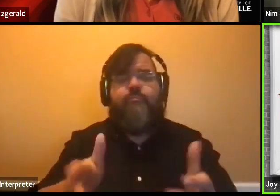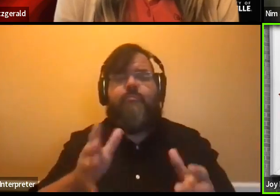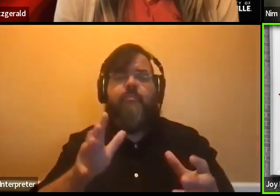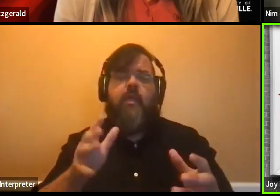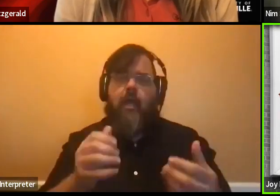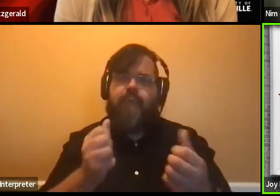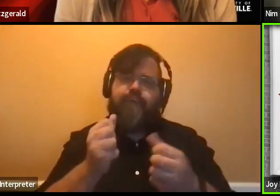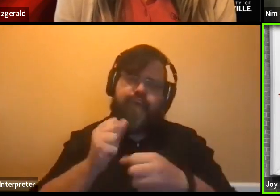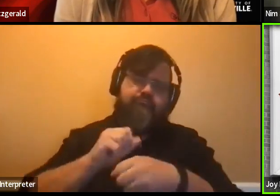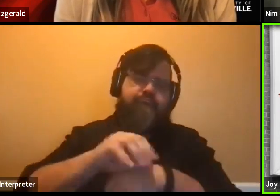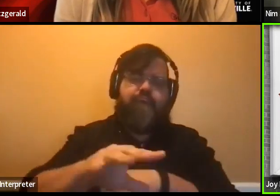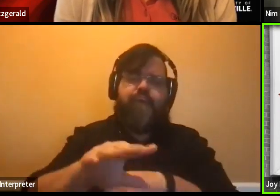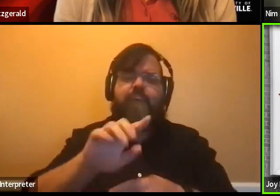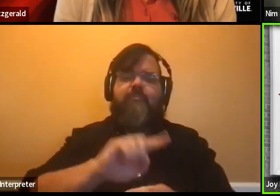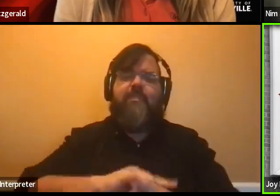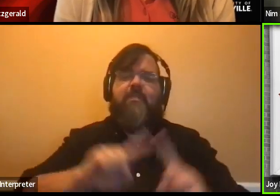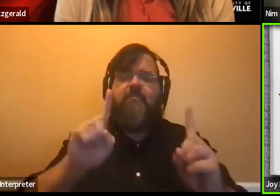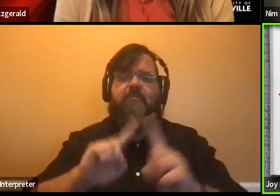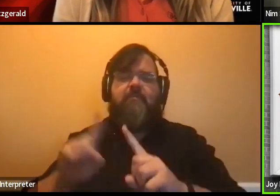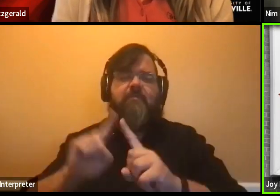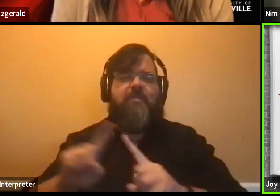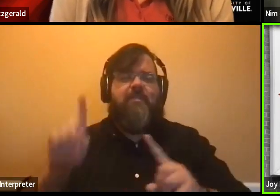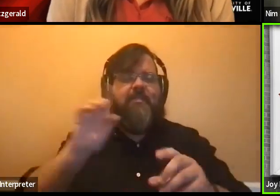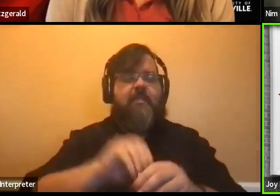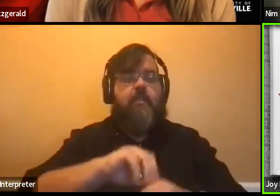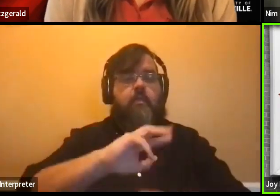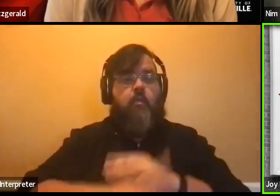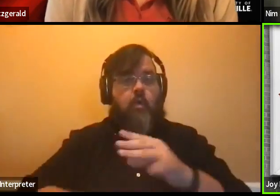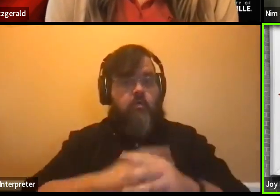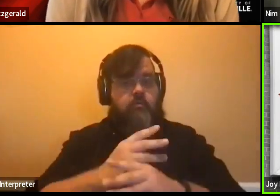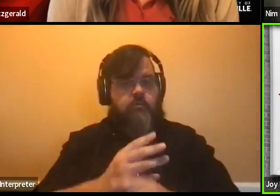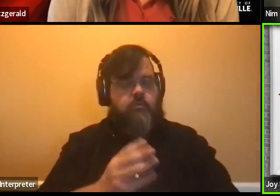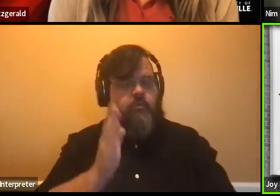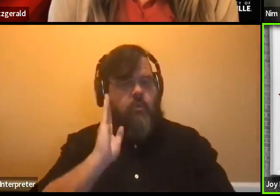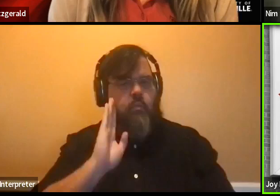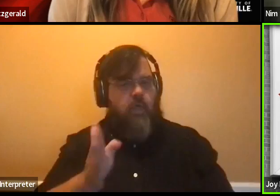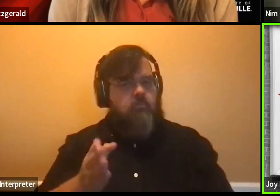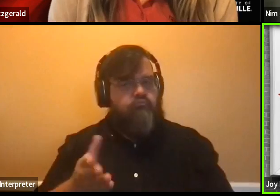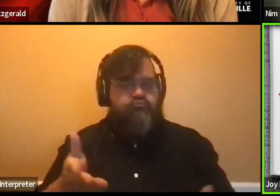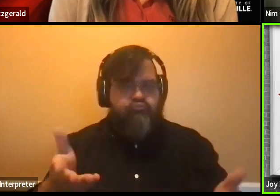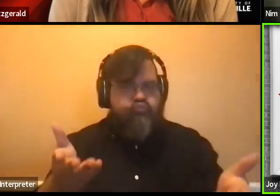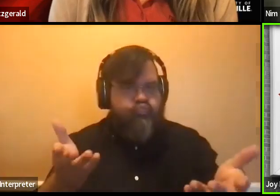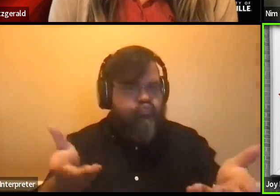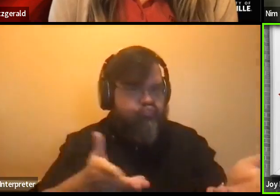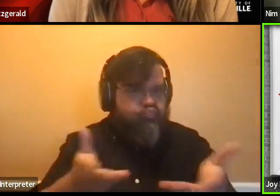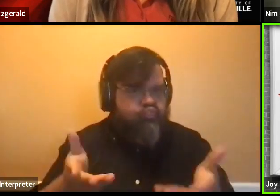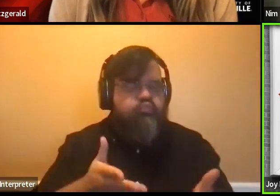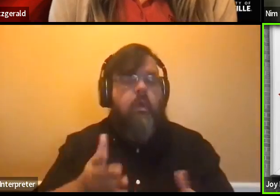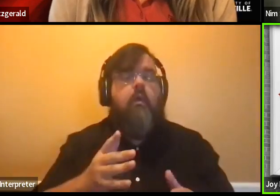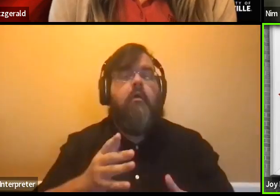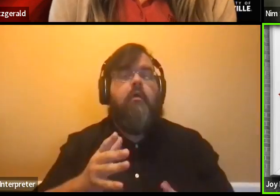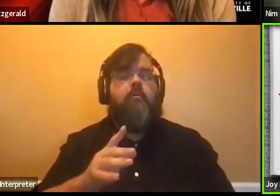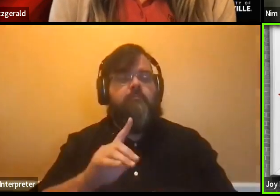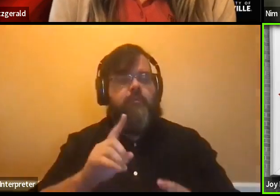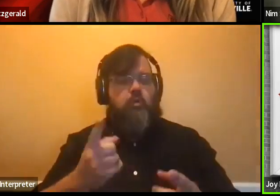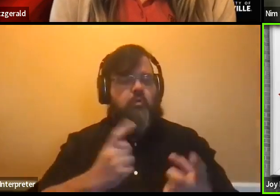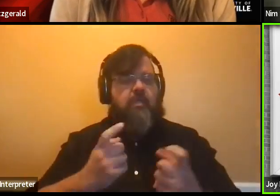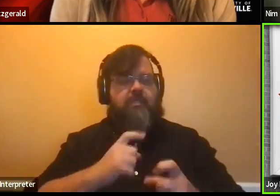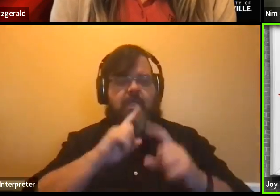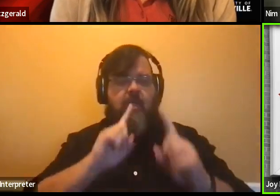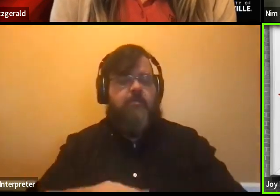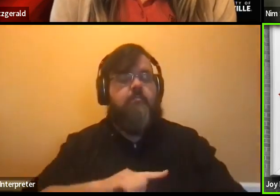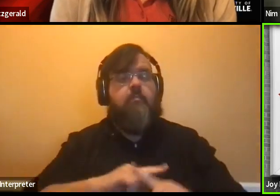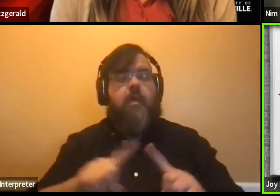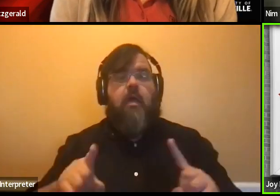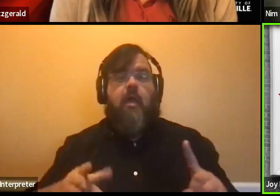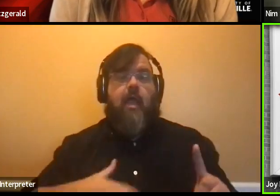all things honors tonight. We're going to answer your questions. But I am especially pleased to have one student in the